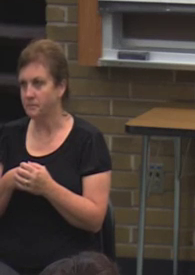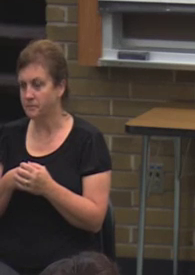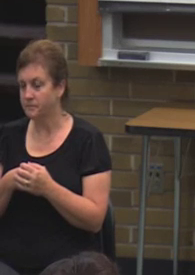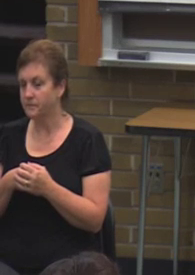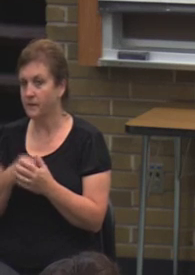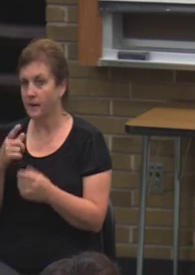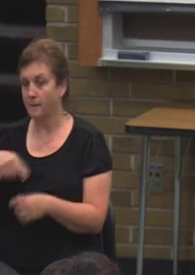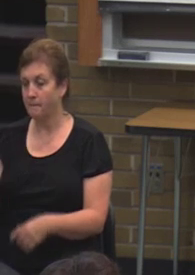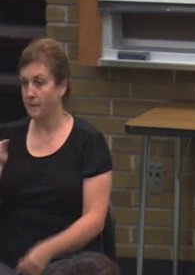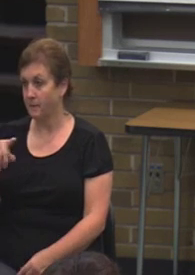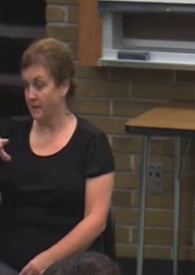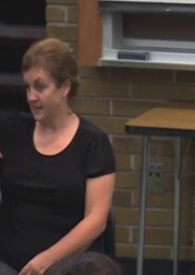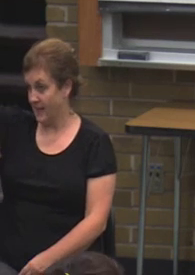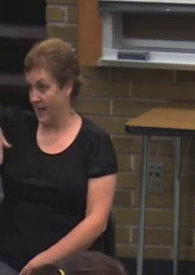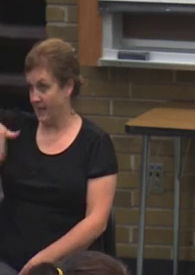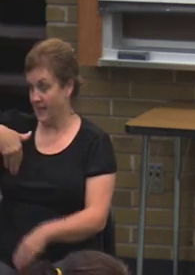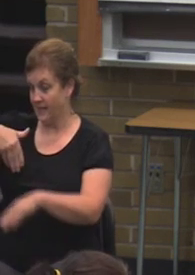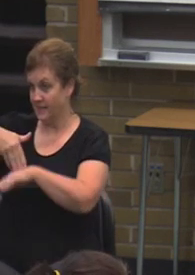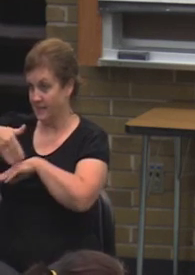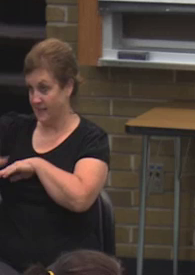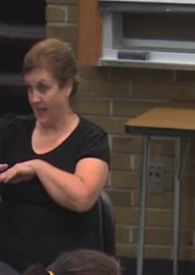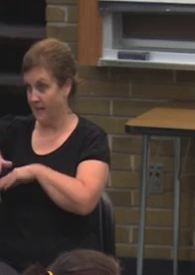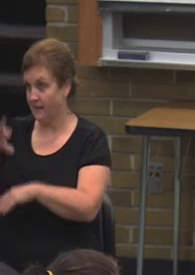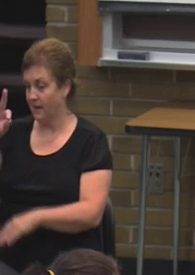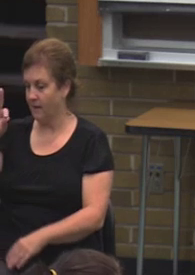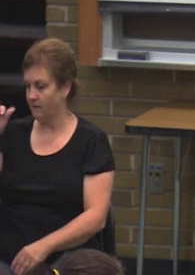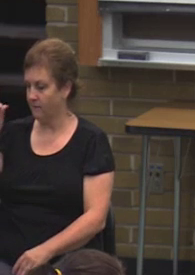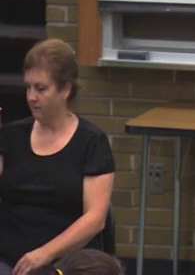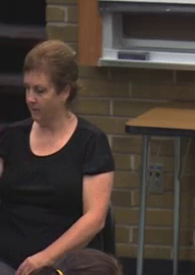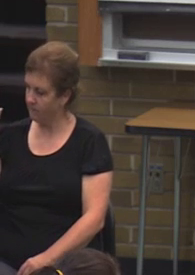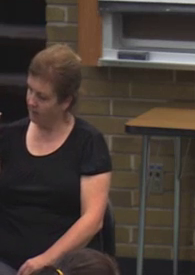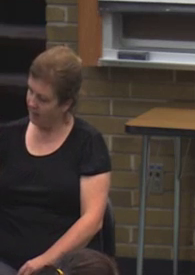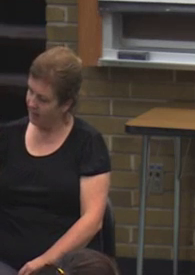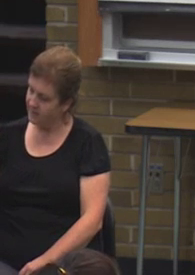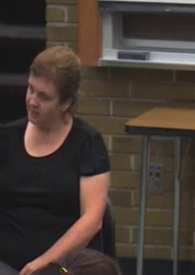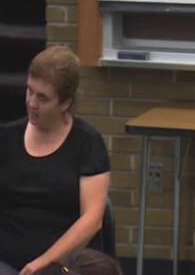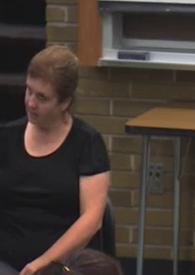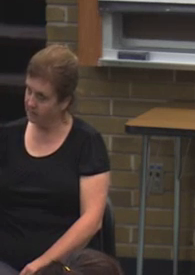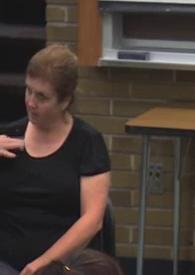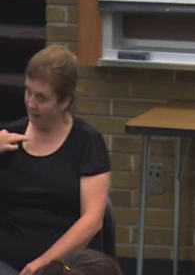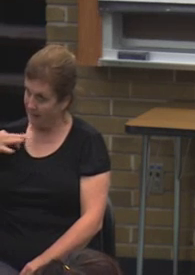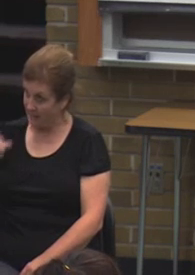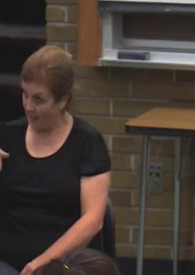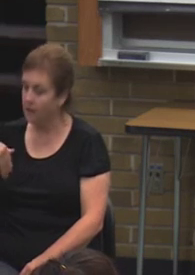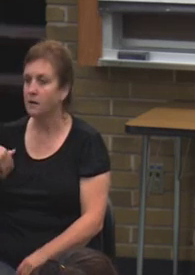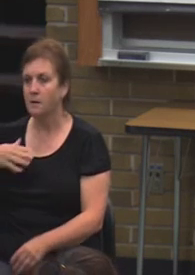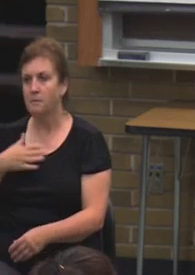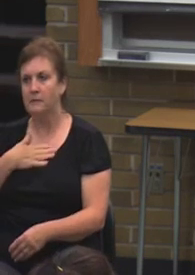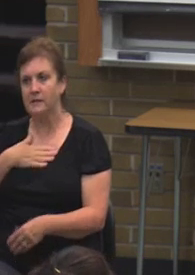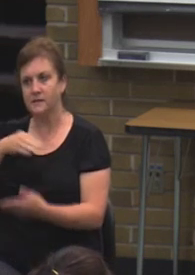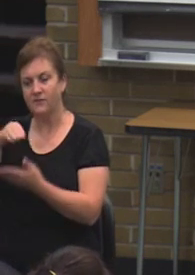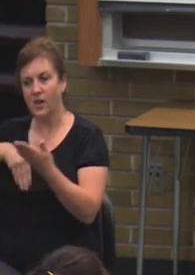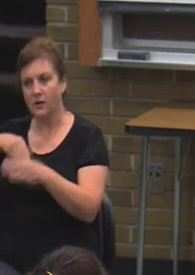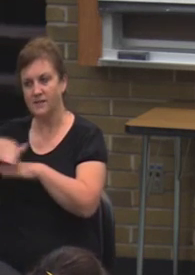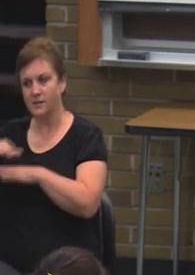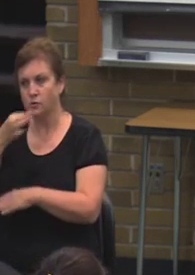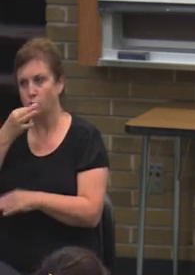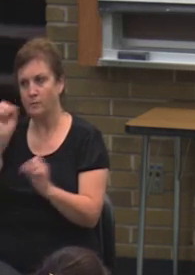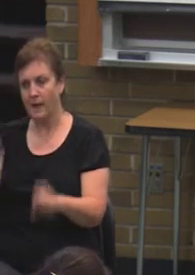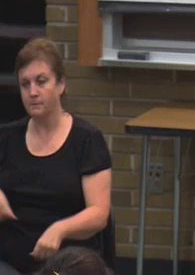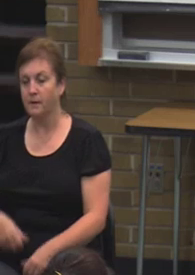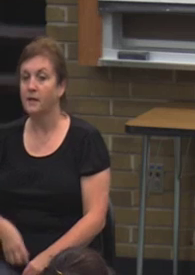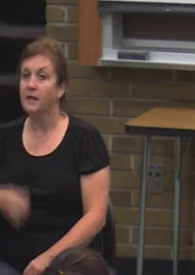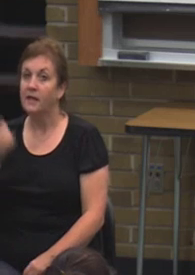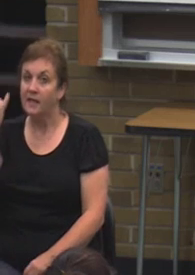For those of you that have not submitted the application, please do so as soon as possible. Hypothetically speaking, if you were to submit the application